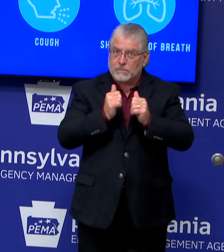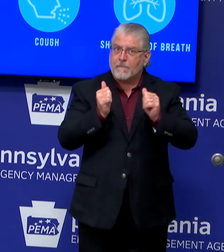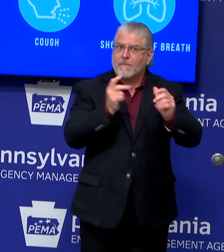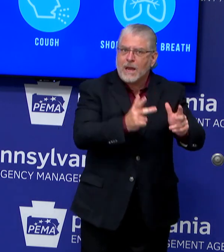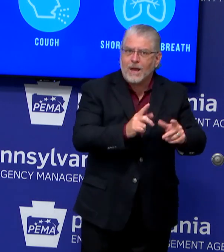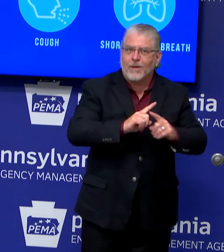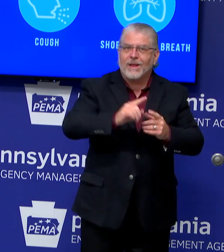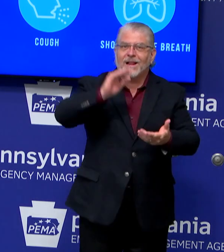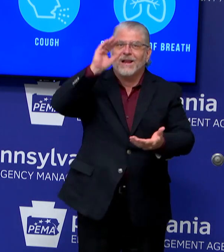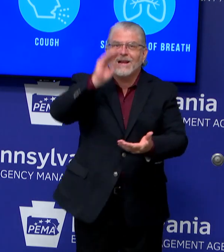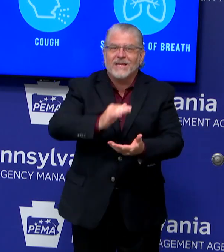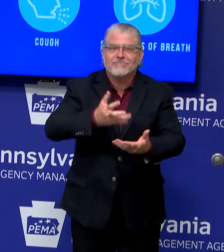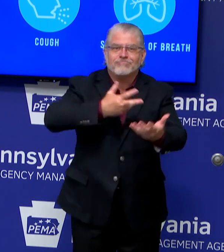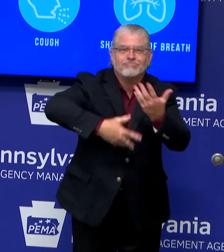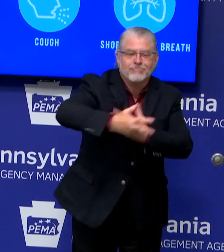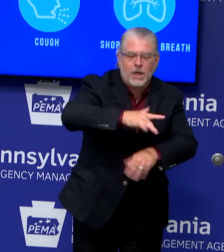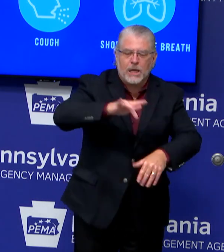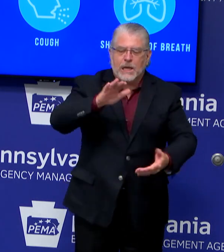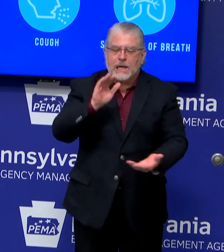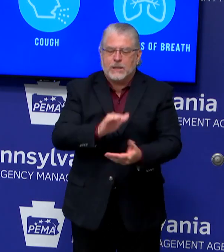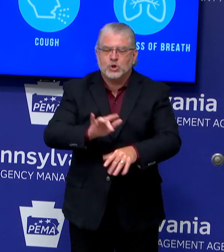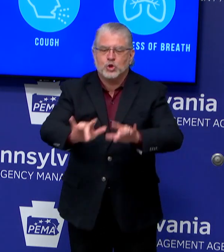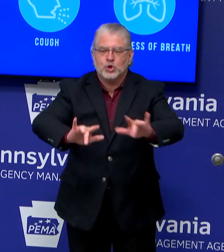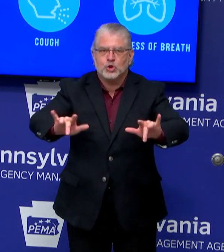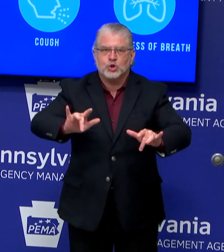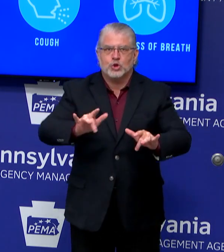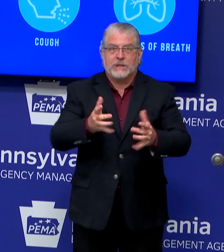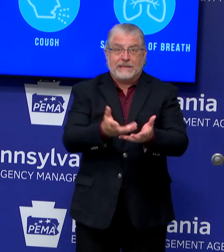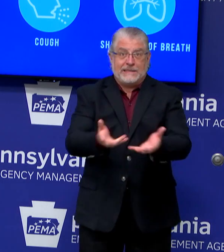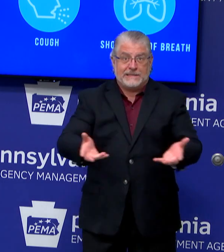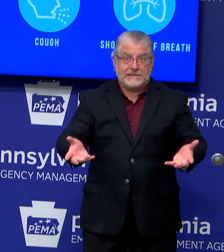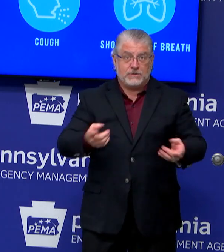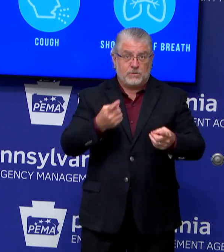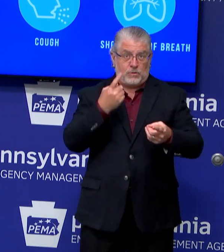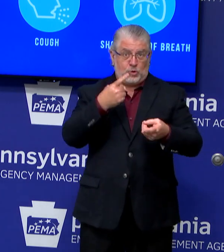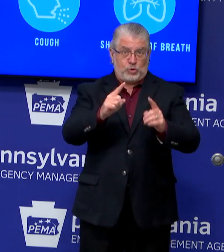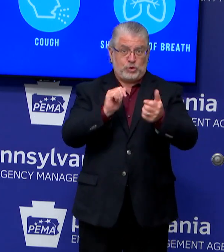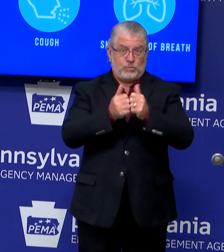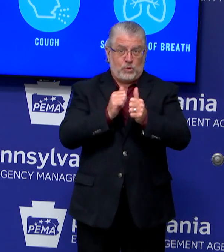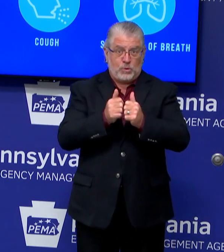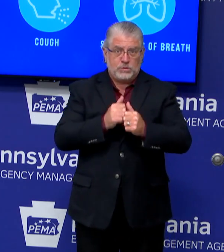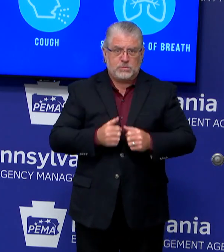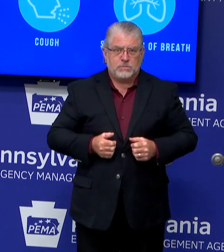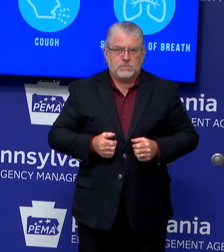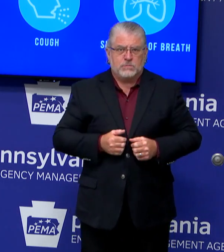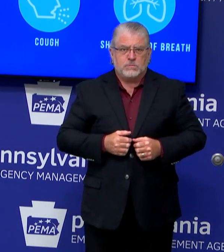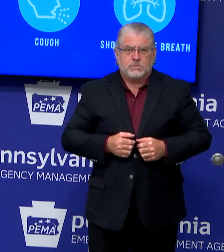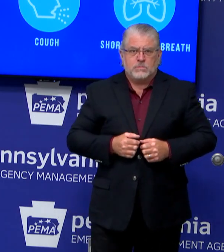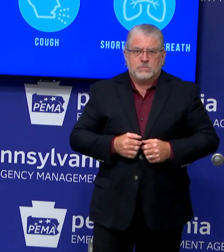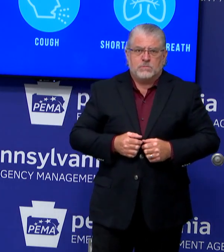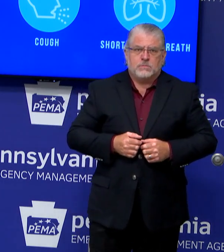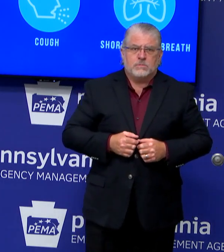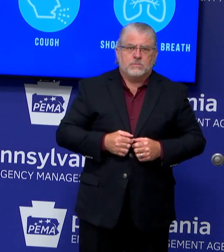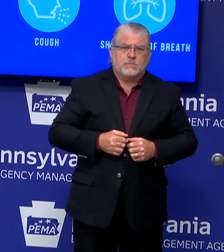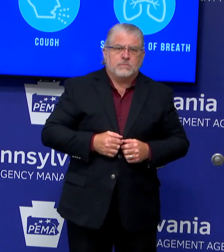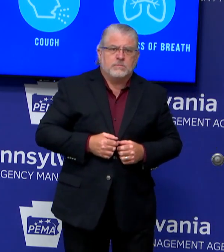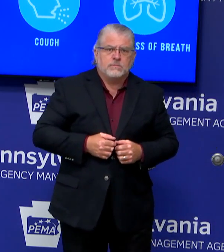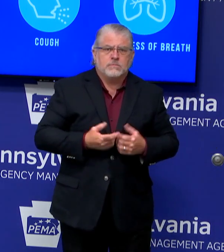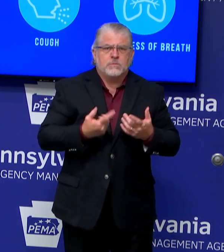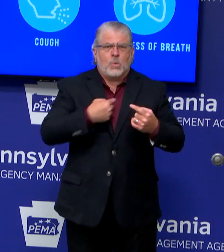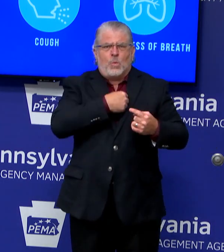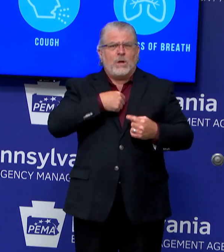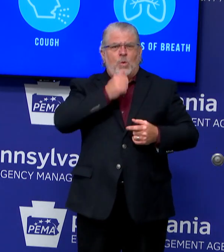not an either or situation. We shouldn't have to, and we don't have to choose between the health, our health and our economy.